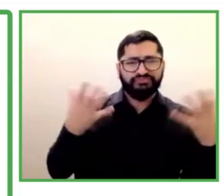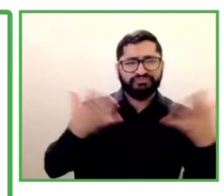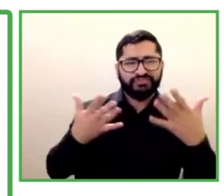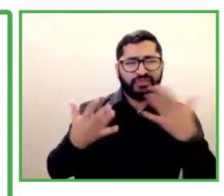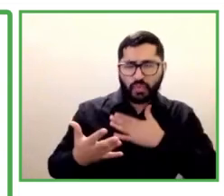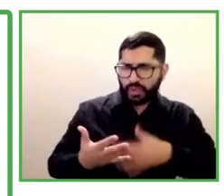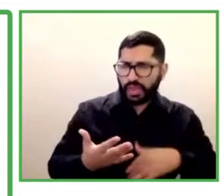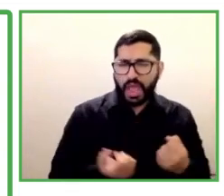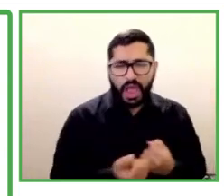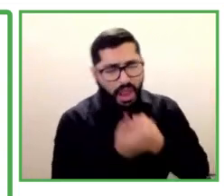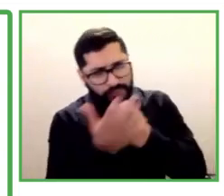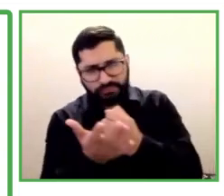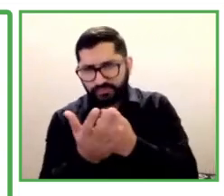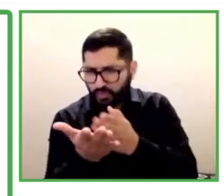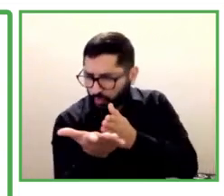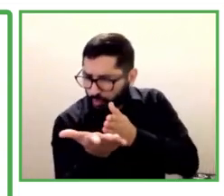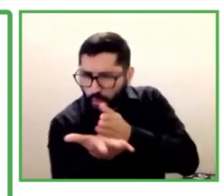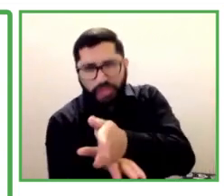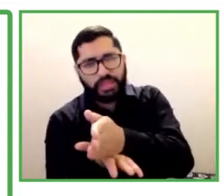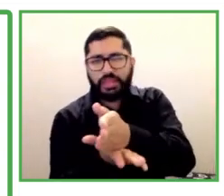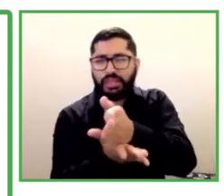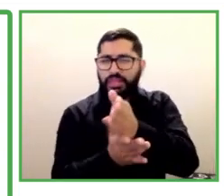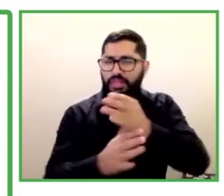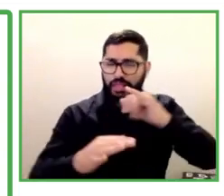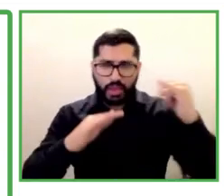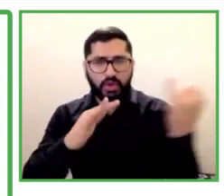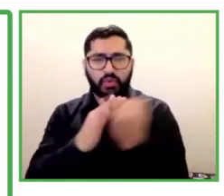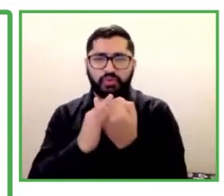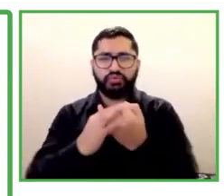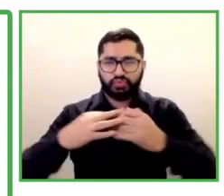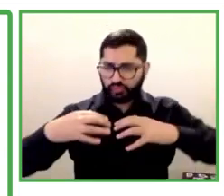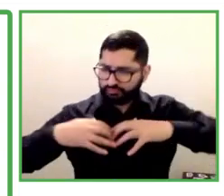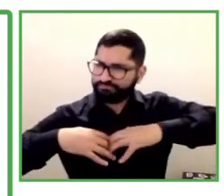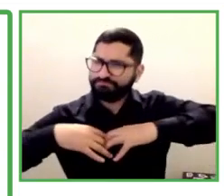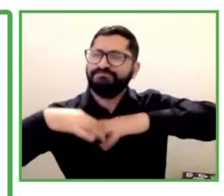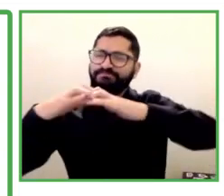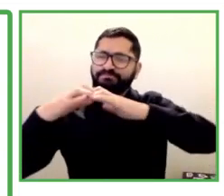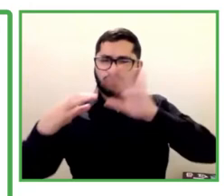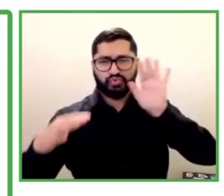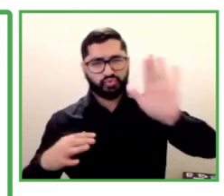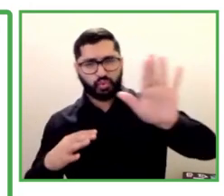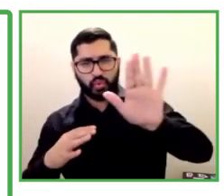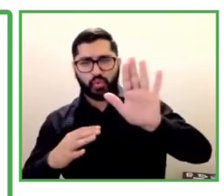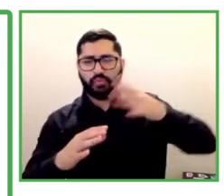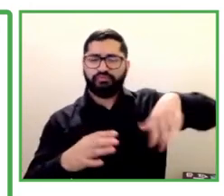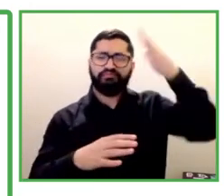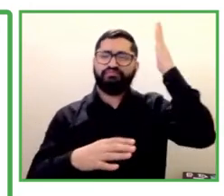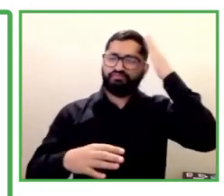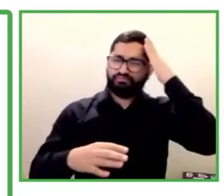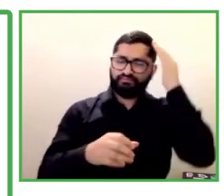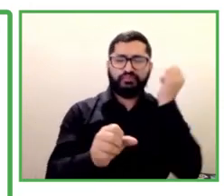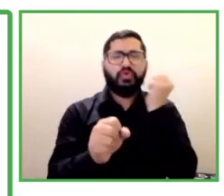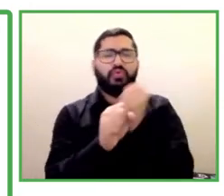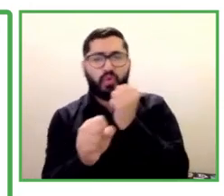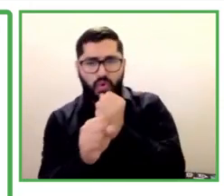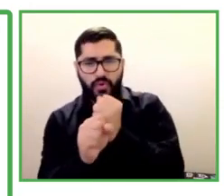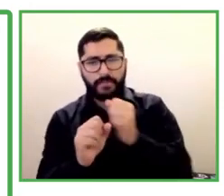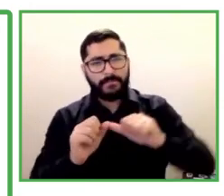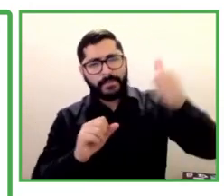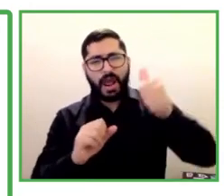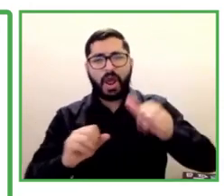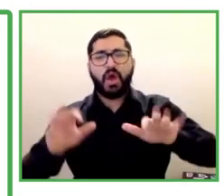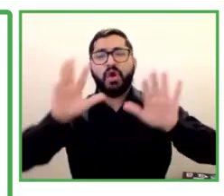work with about 900 companies to address their biases at the board level, at the supervisor level.